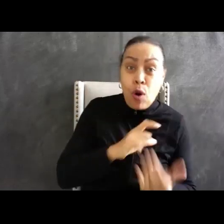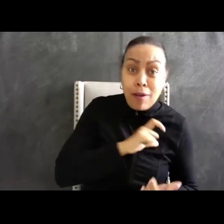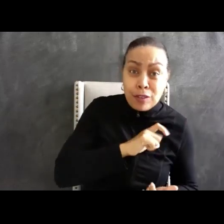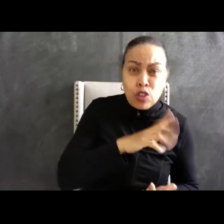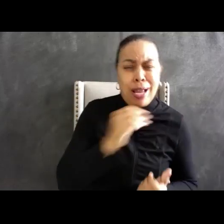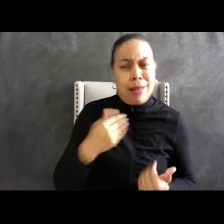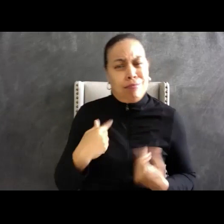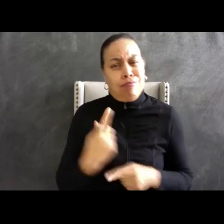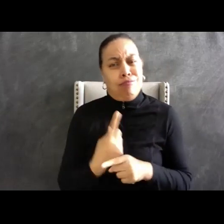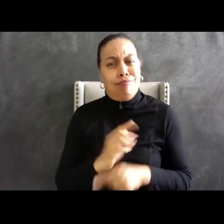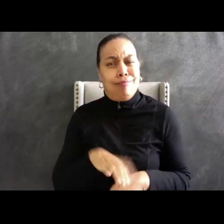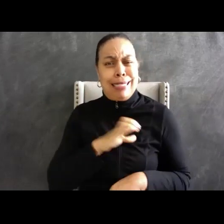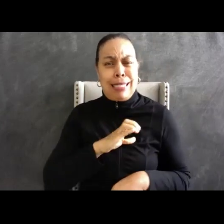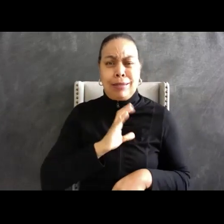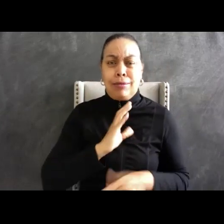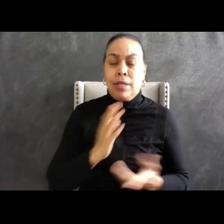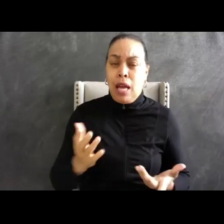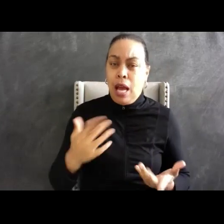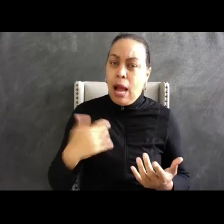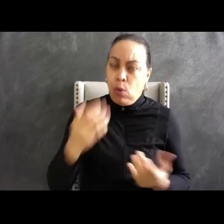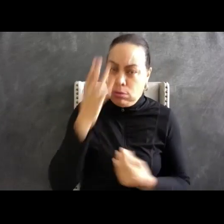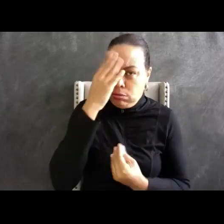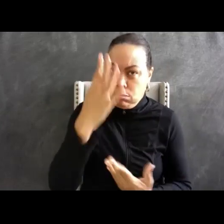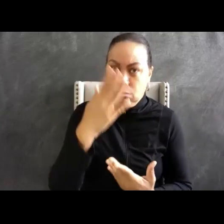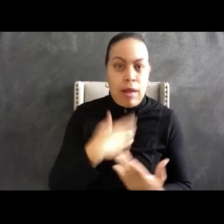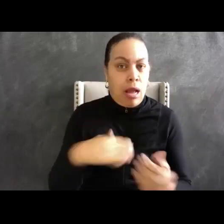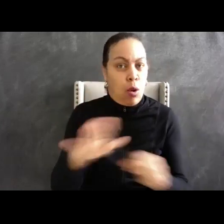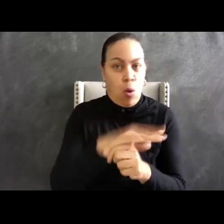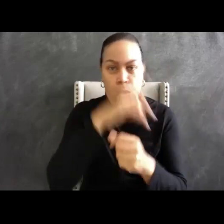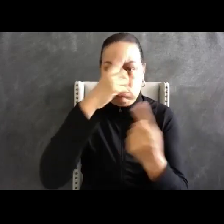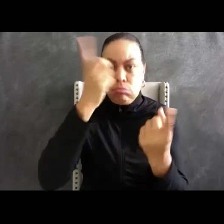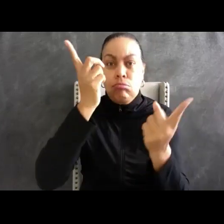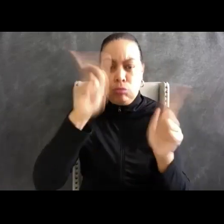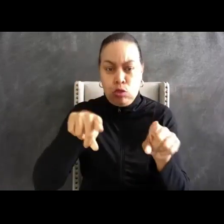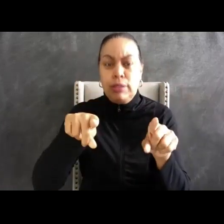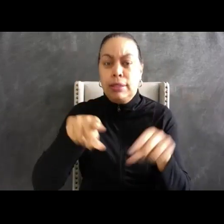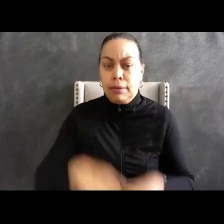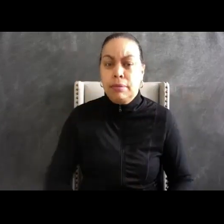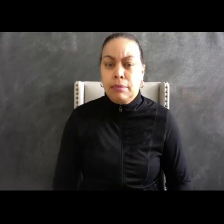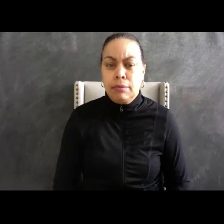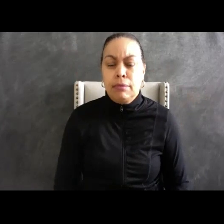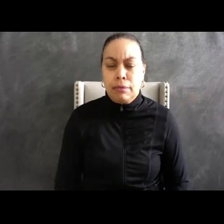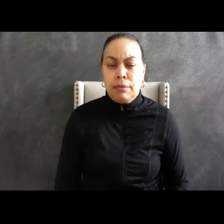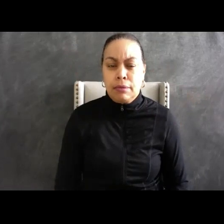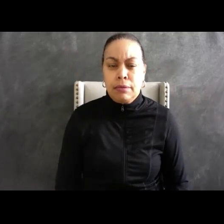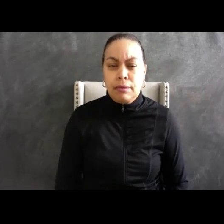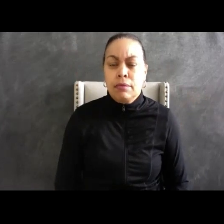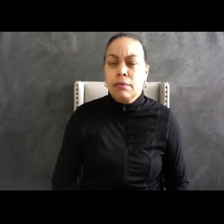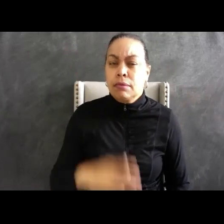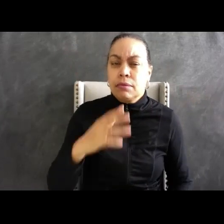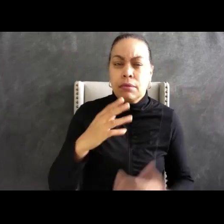Is it really rational to think that four hours or maybe even eight hours of unconscious bias training,